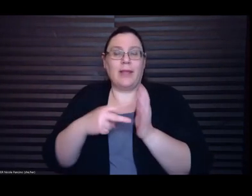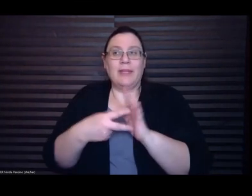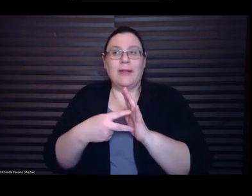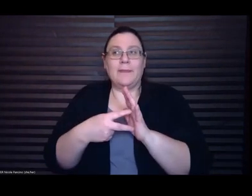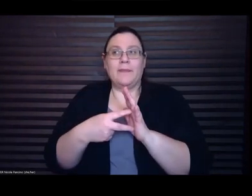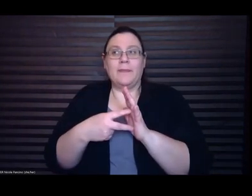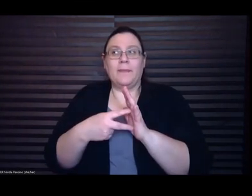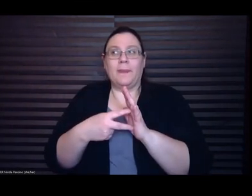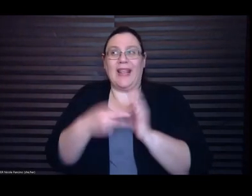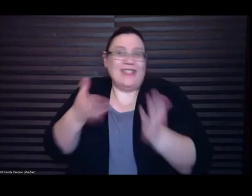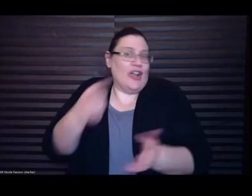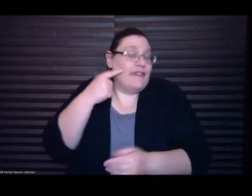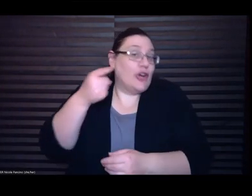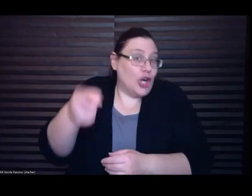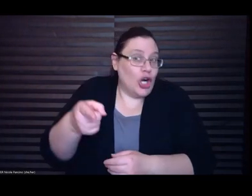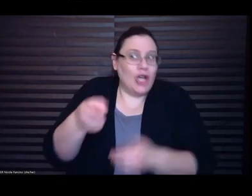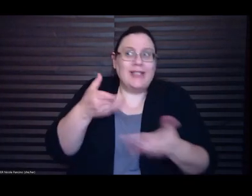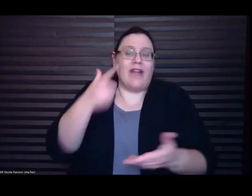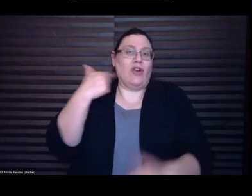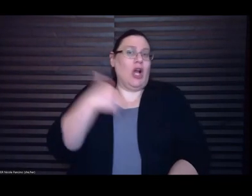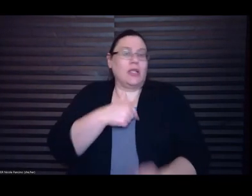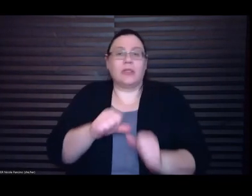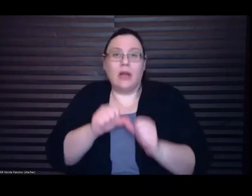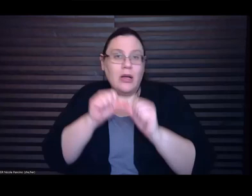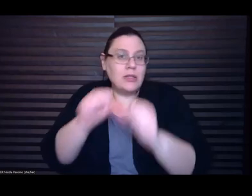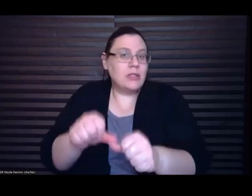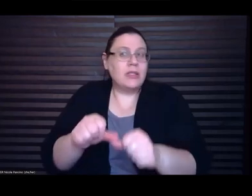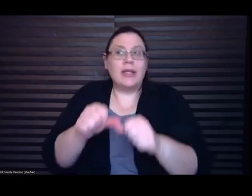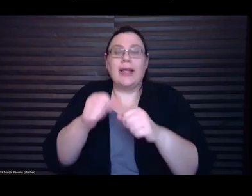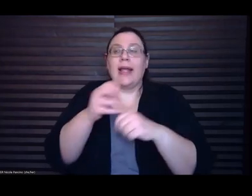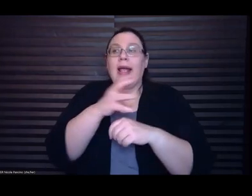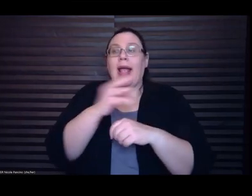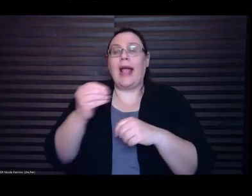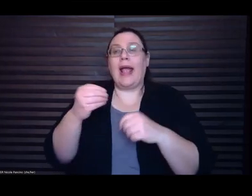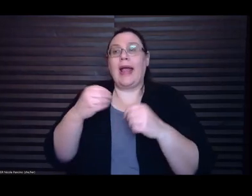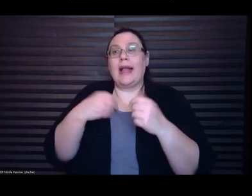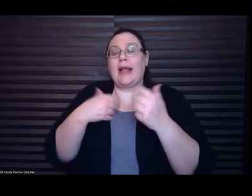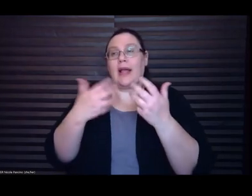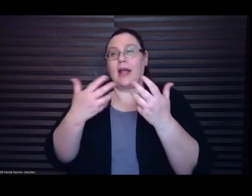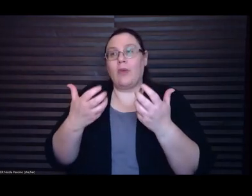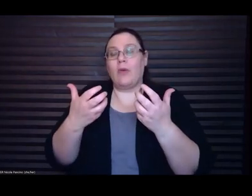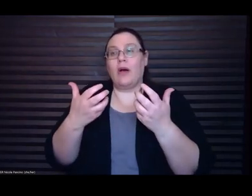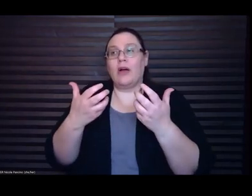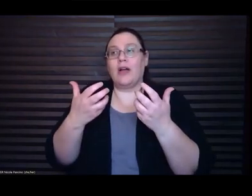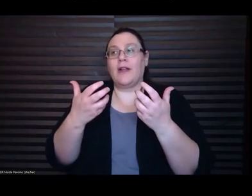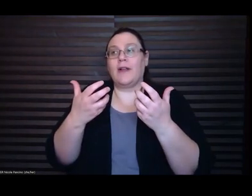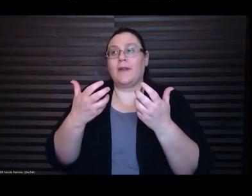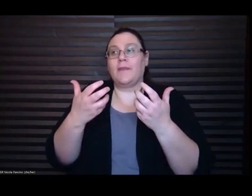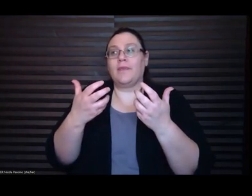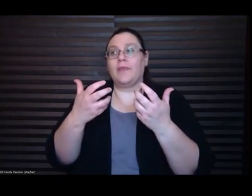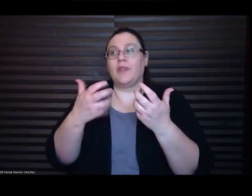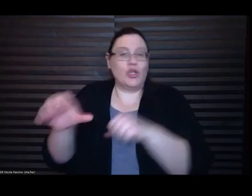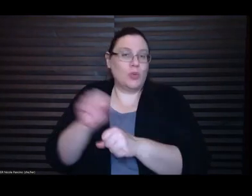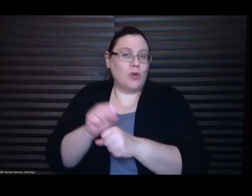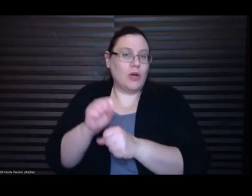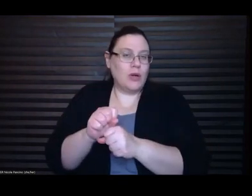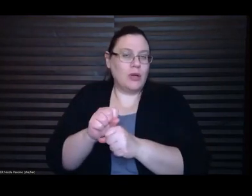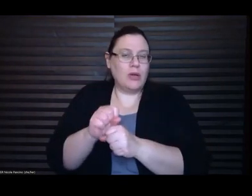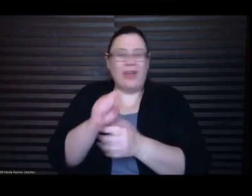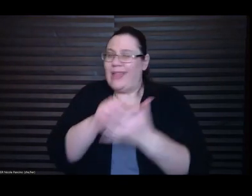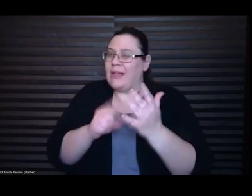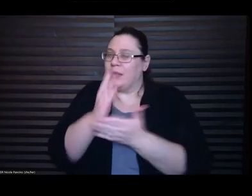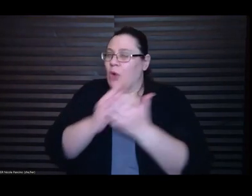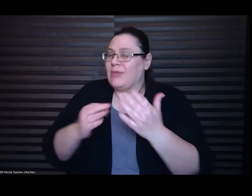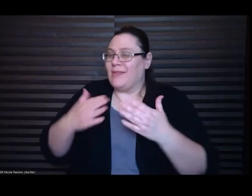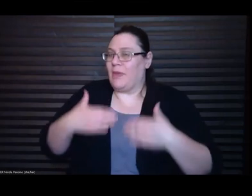and I want to do, I want to do work and those are the parts of the body that are, you know, those are the parts of the body